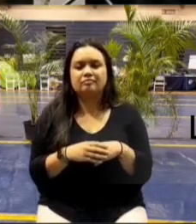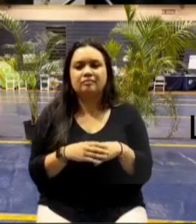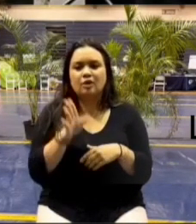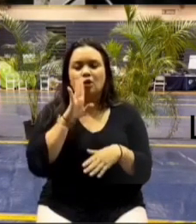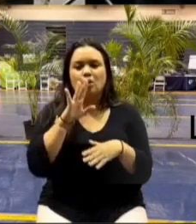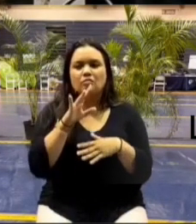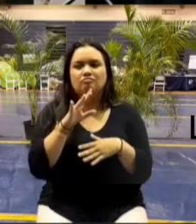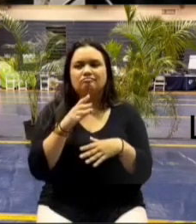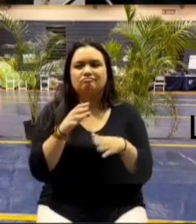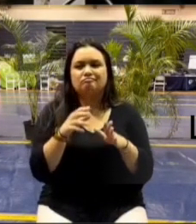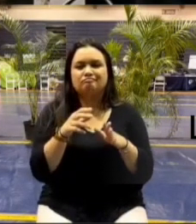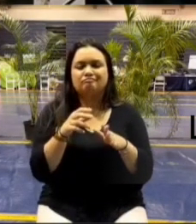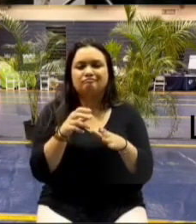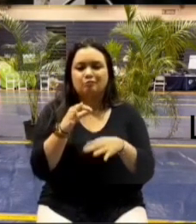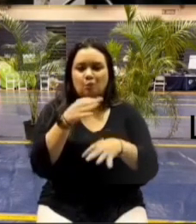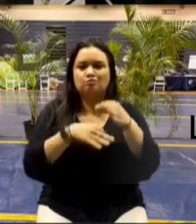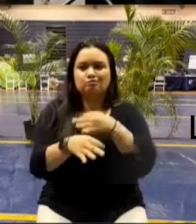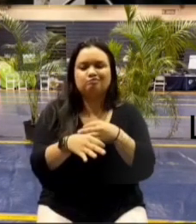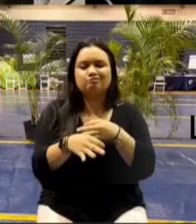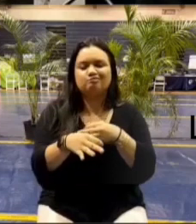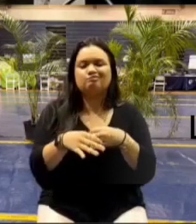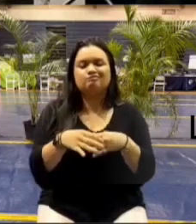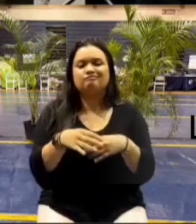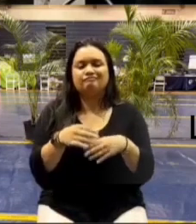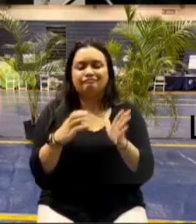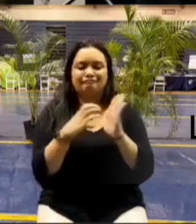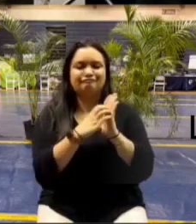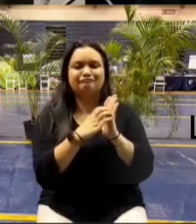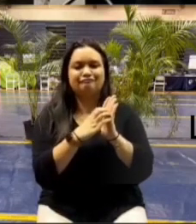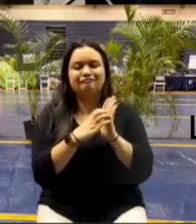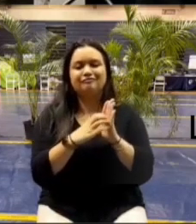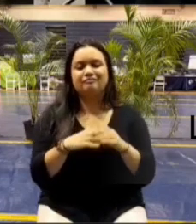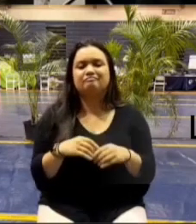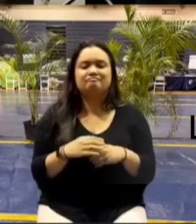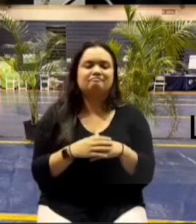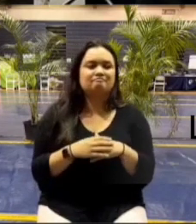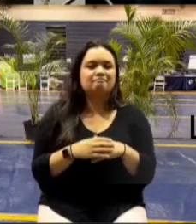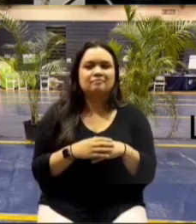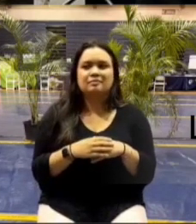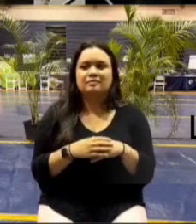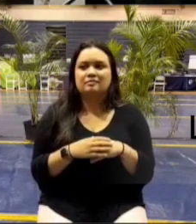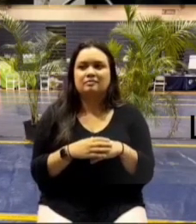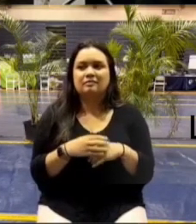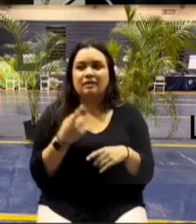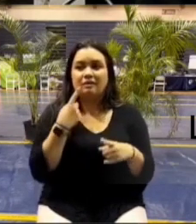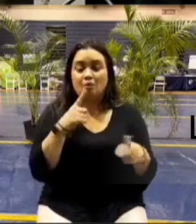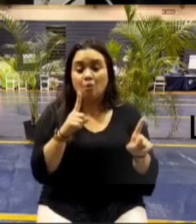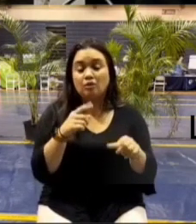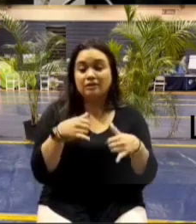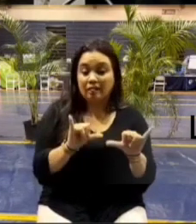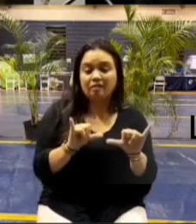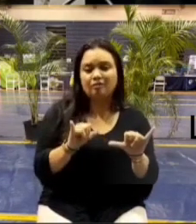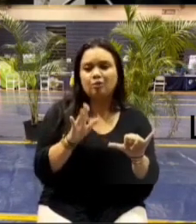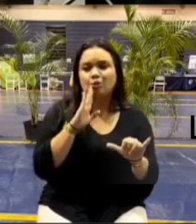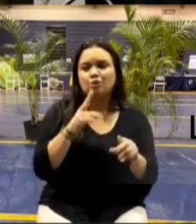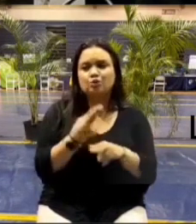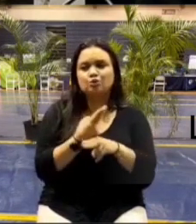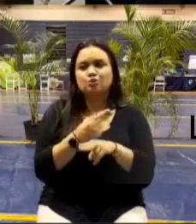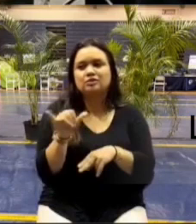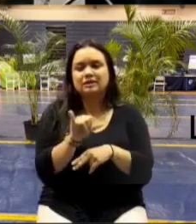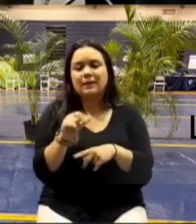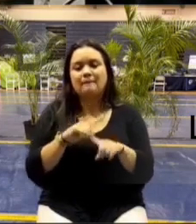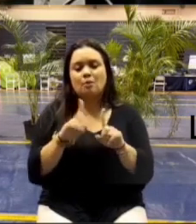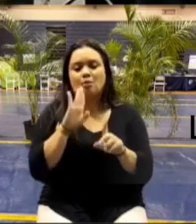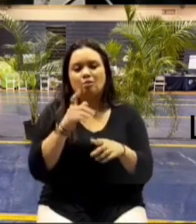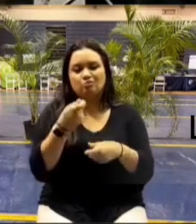the meter if it's serviceable they might use the same here thank you um before